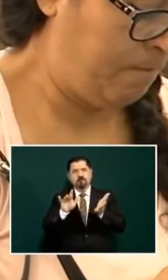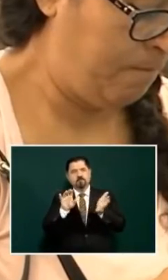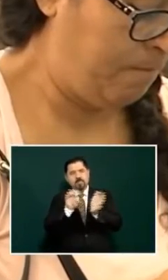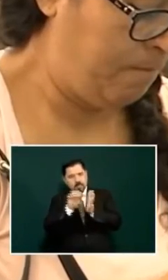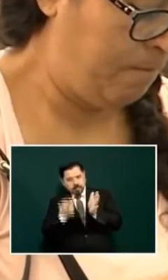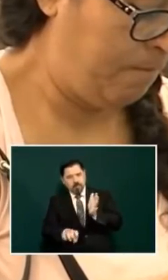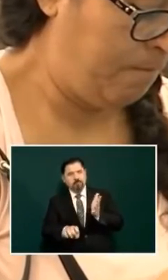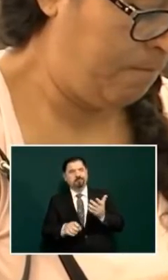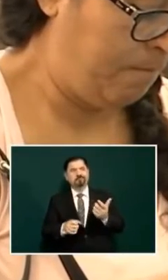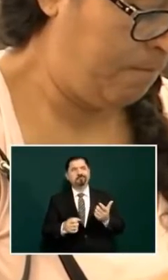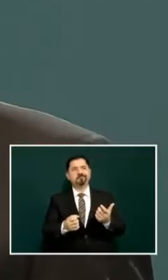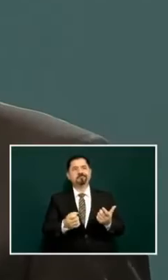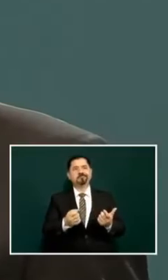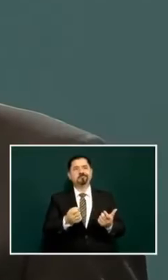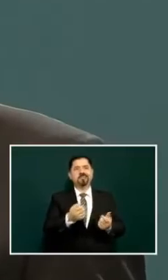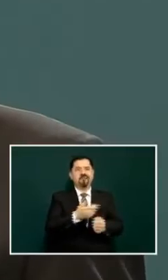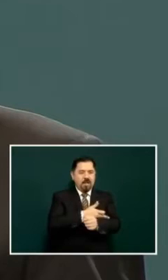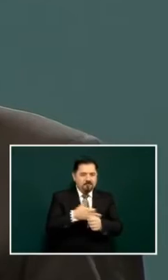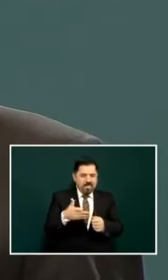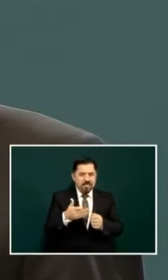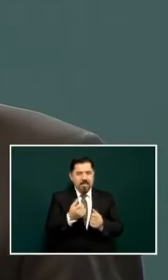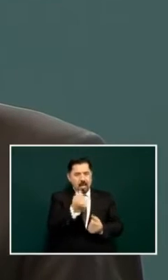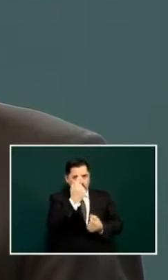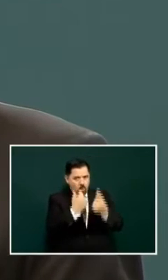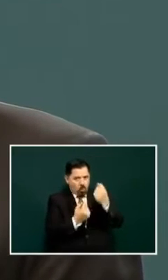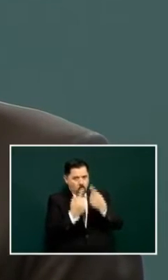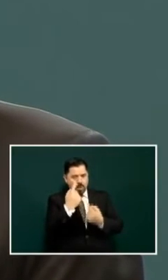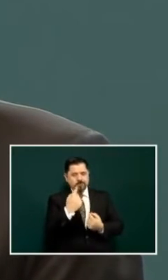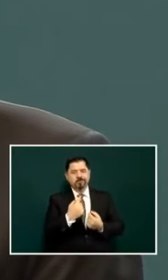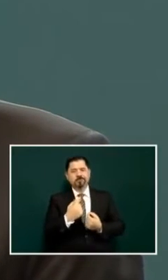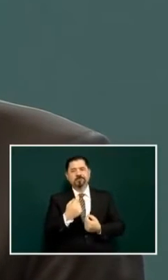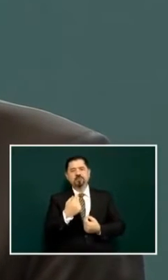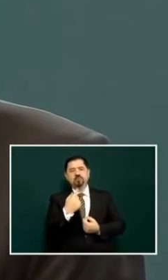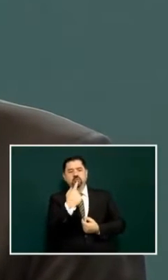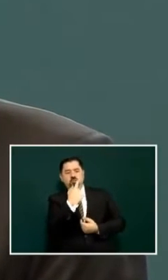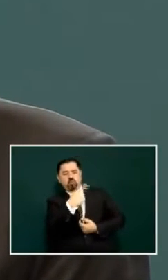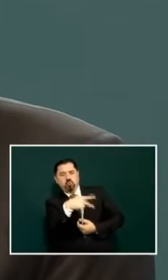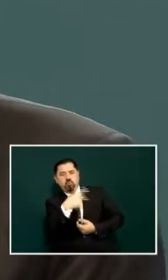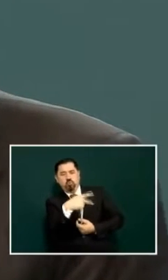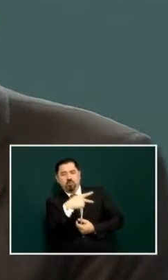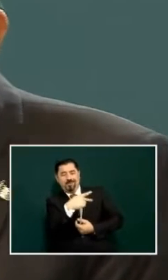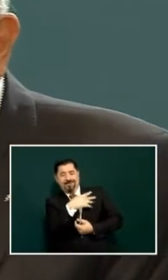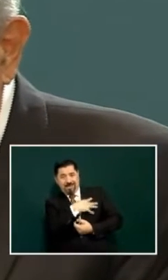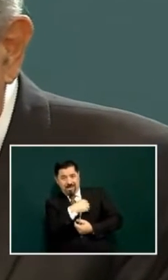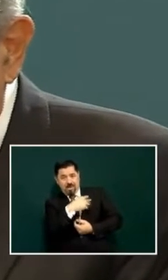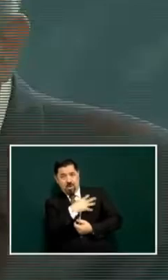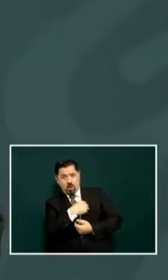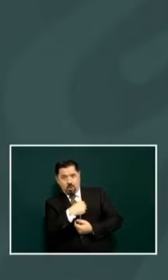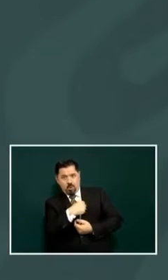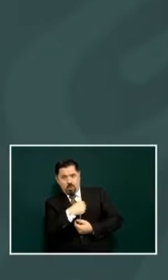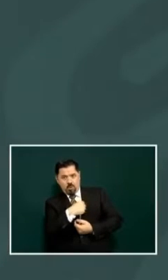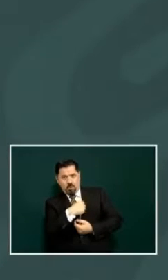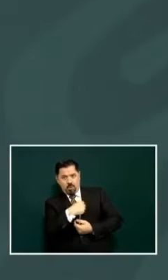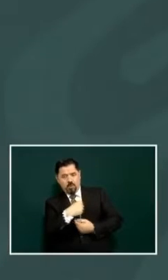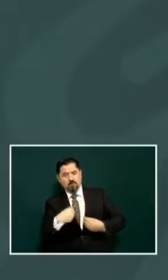for the families for the attention of the children that require